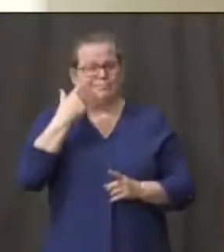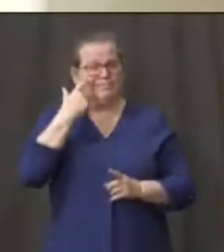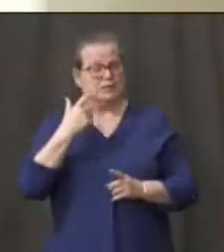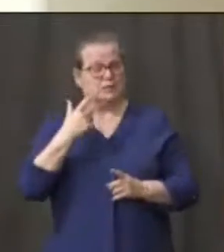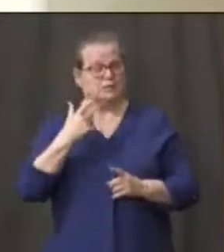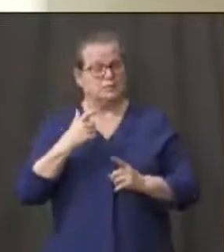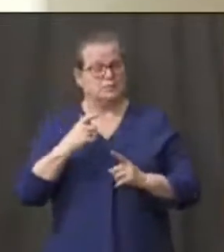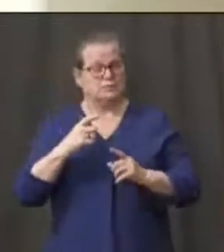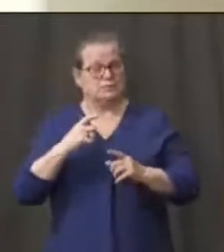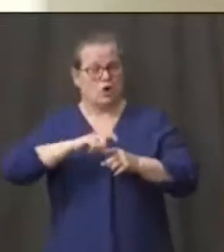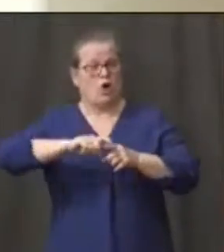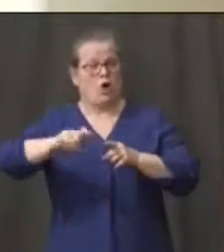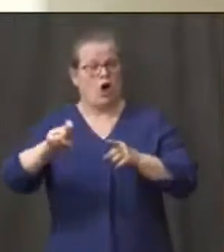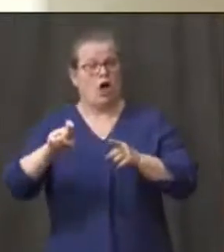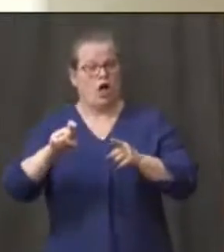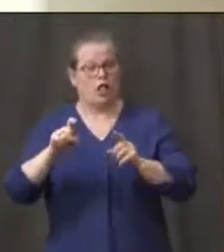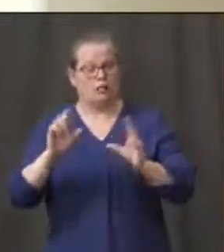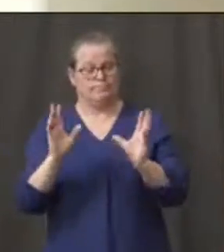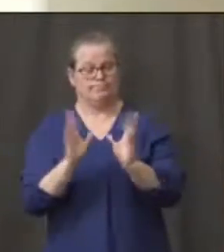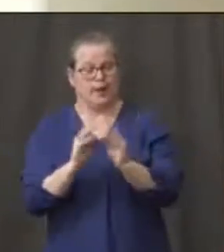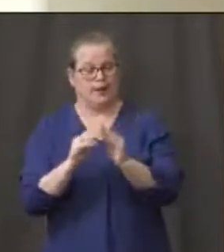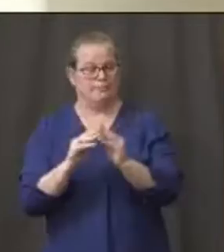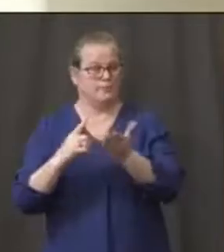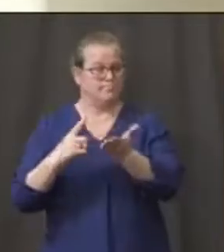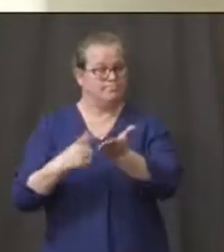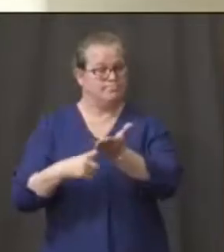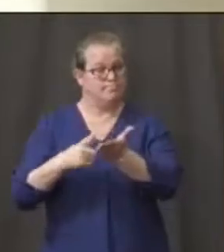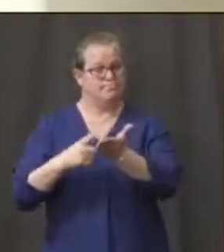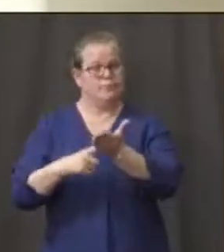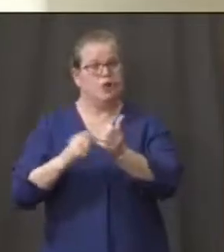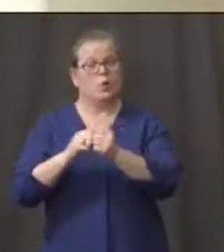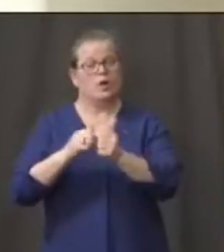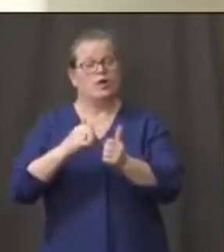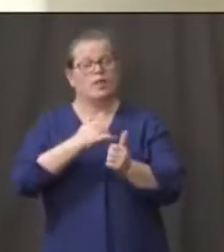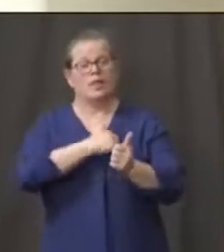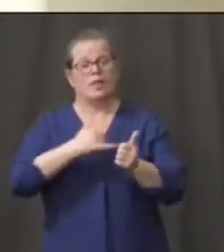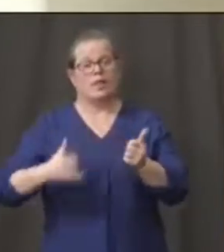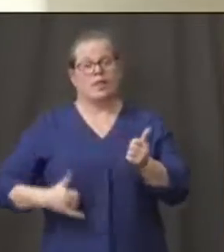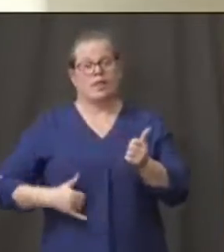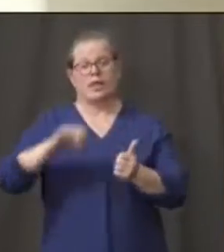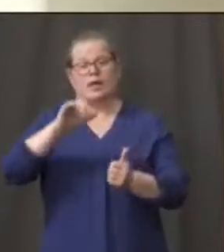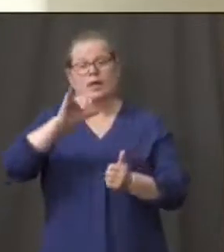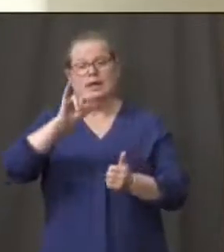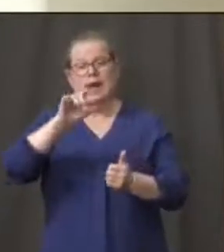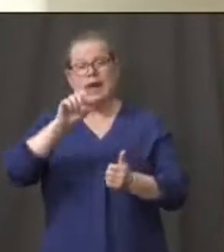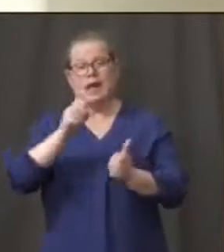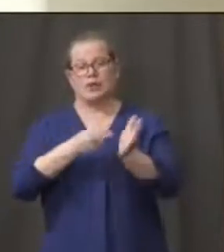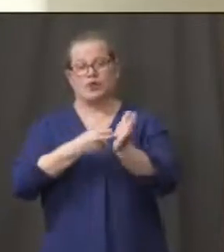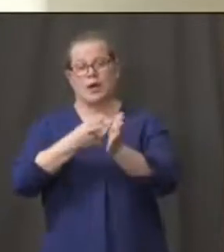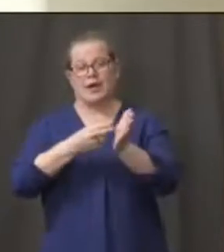with Yale New Haven Health Systems officials, including the chief medical officer who's